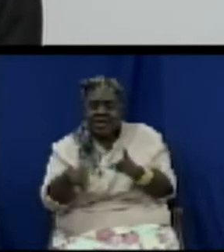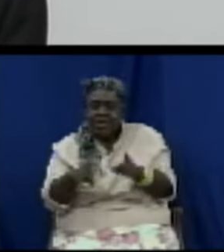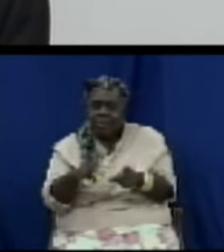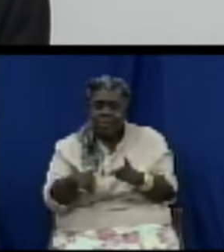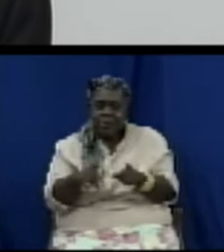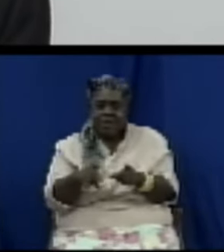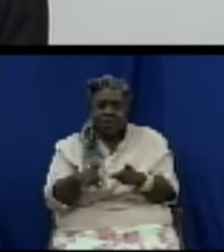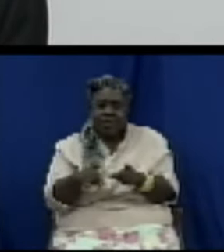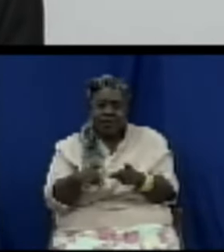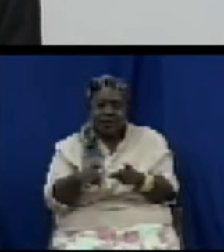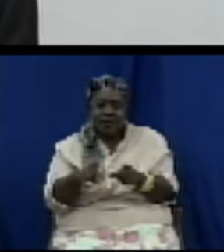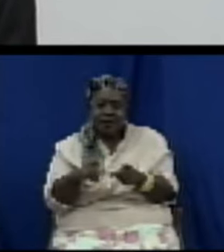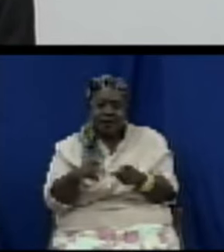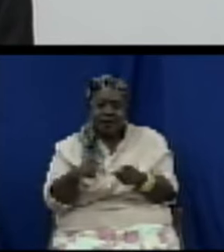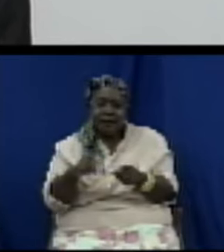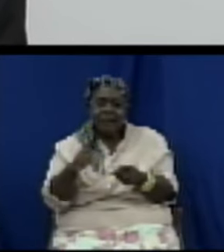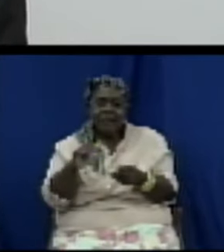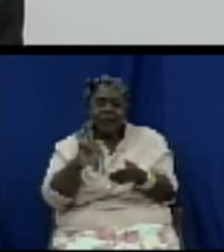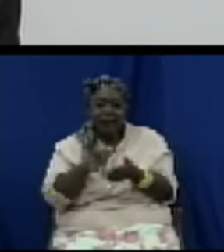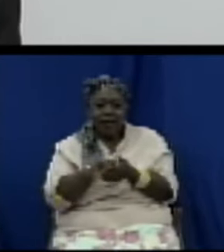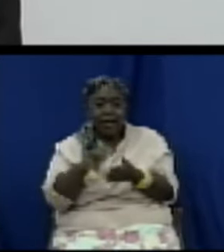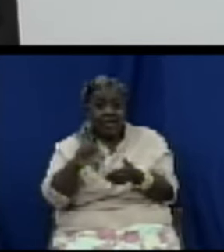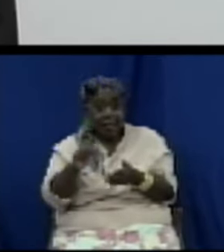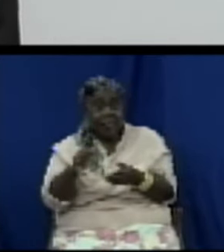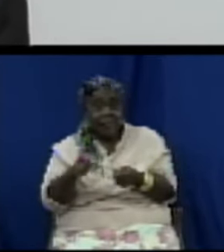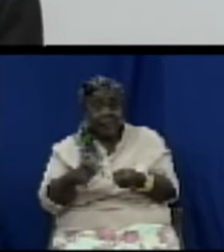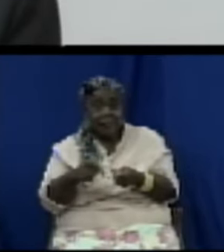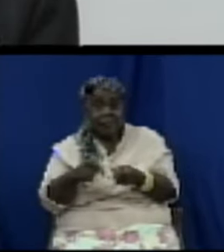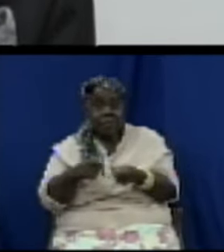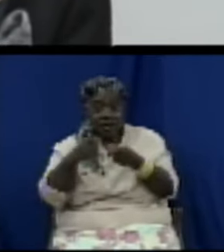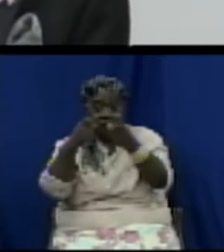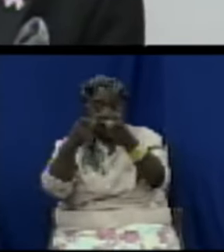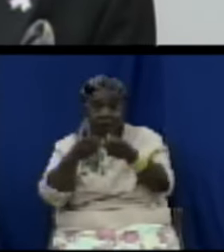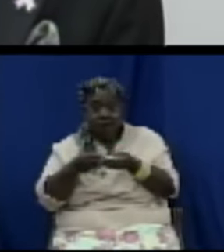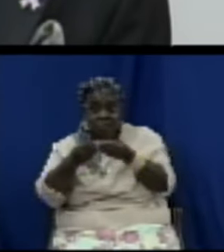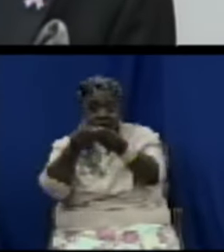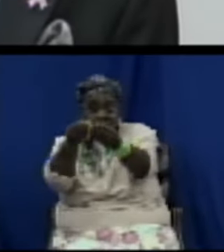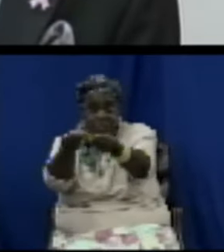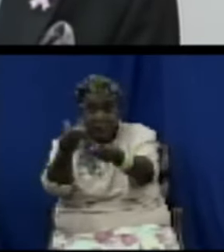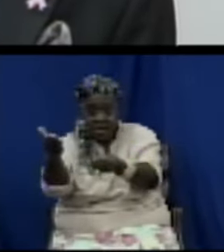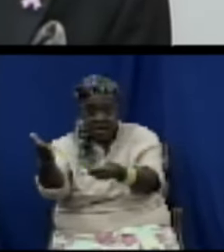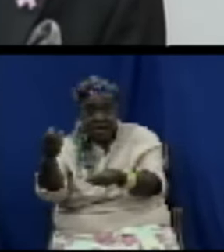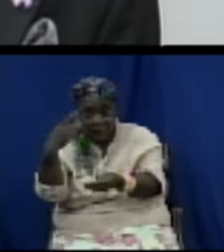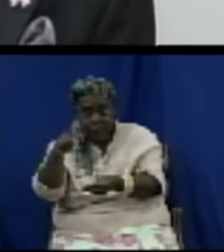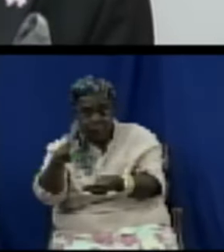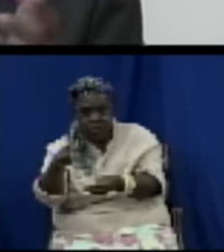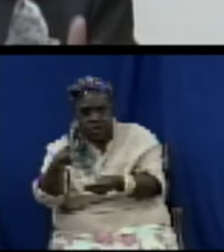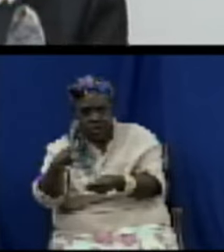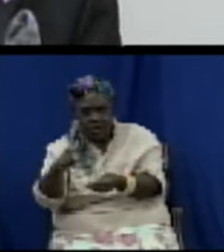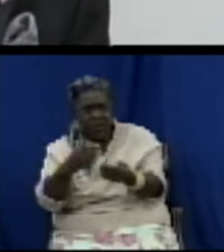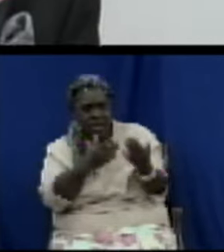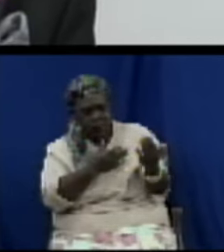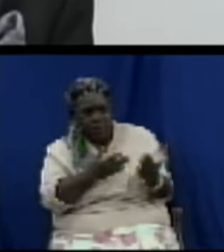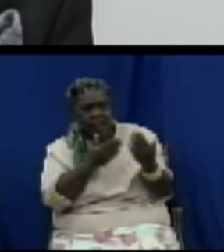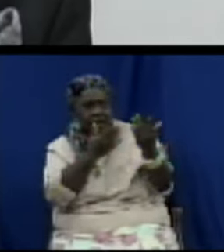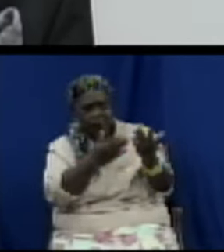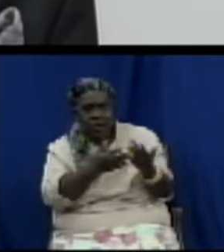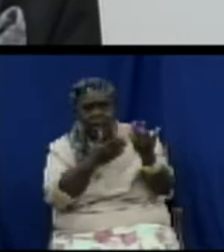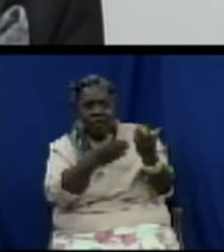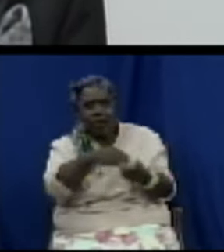and the non-delivery of goods this is important you buy something